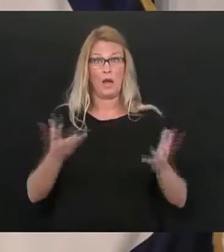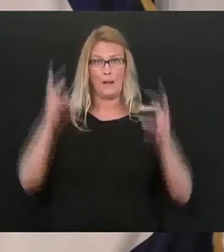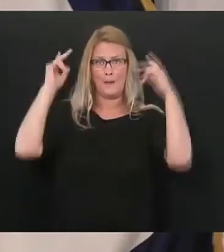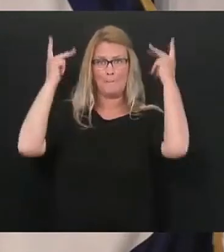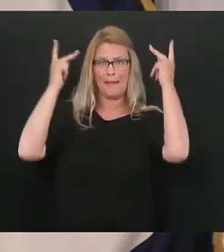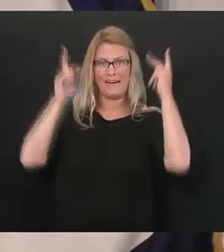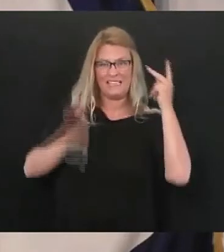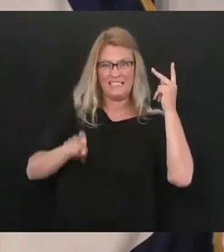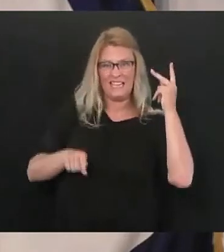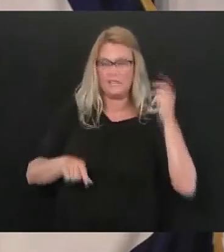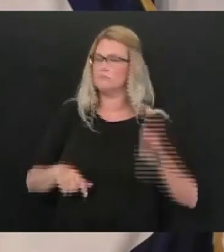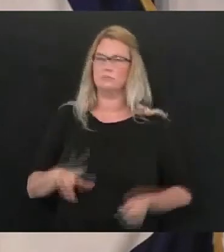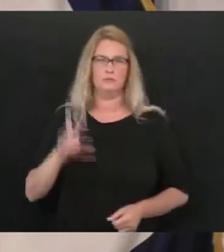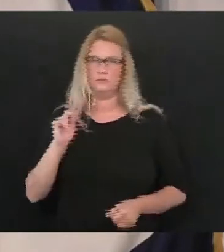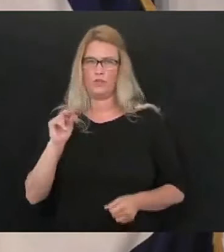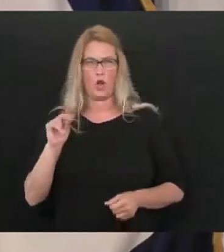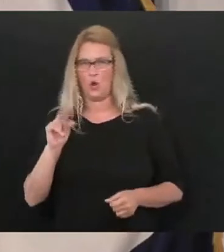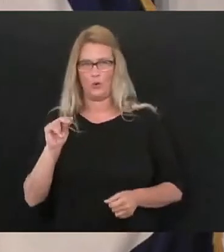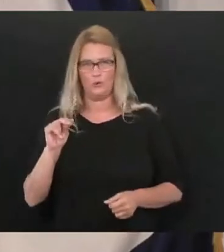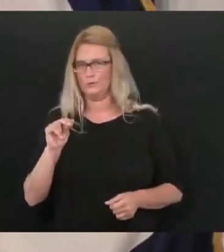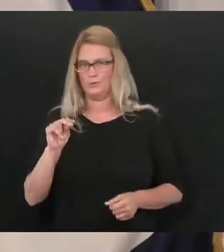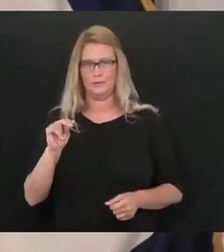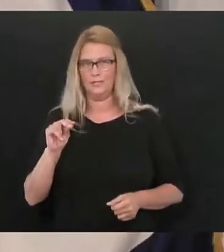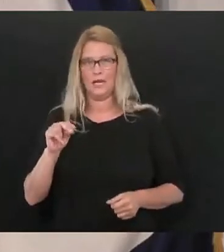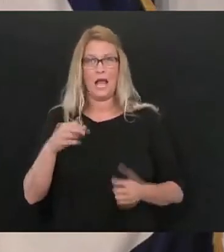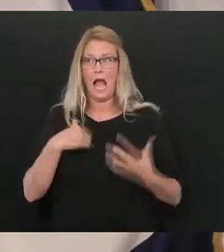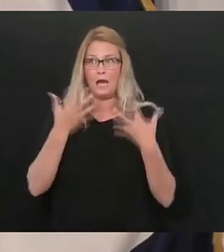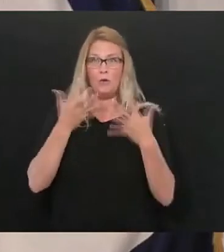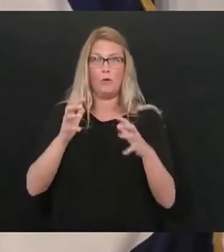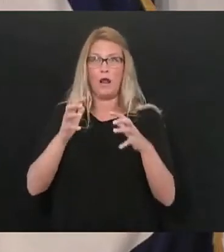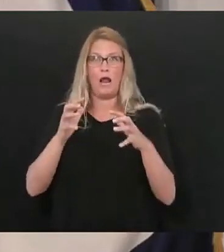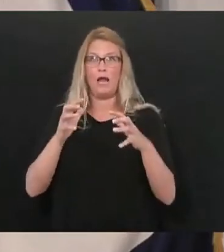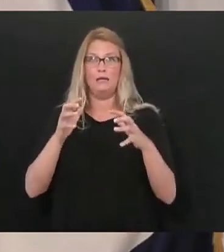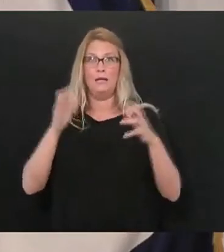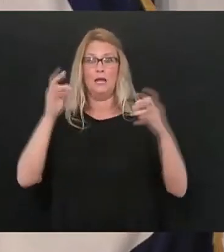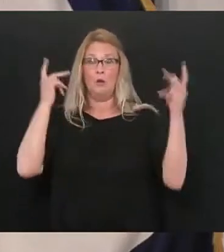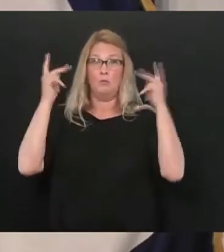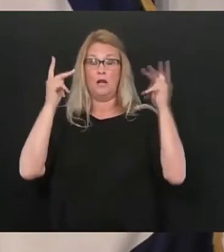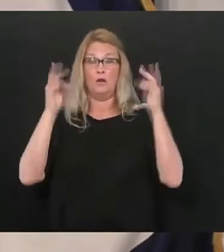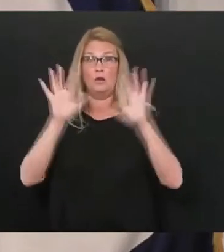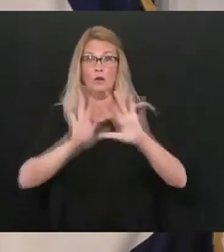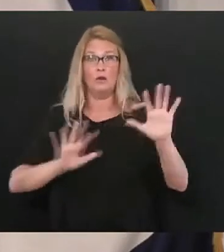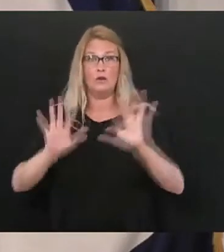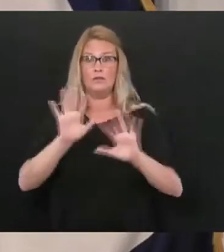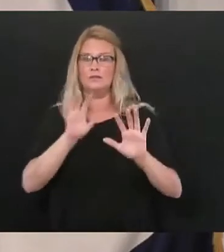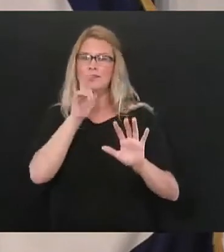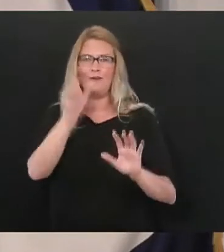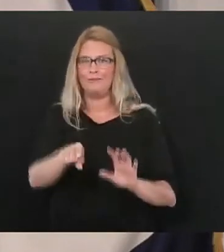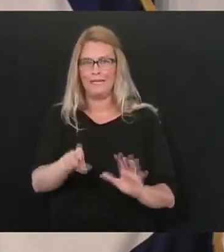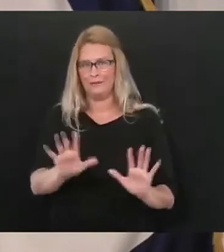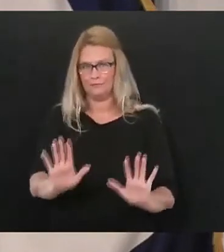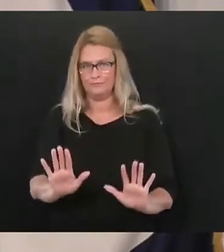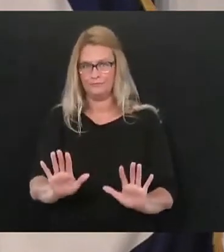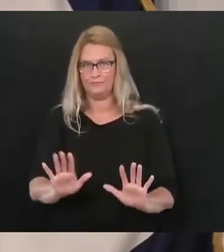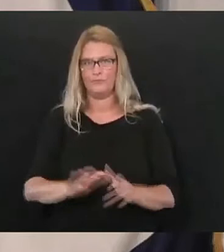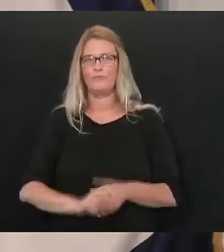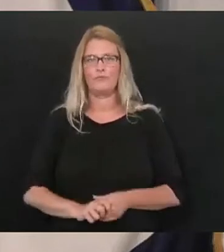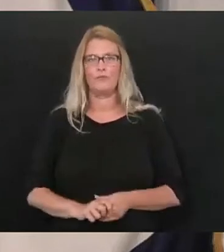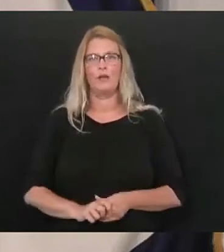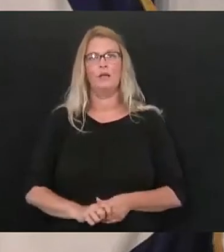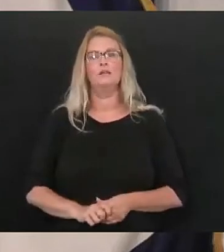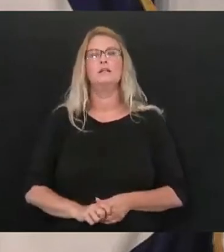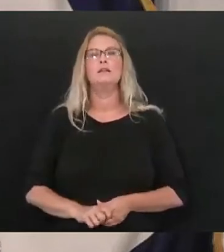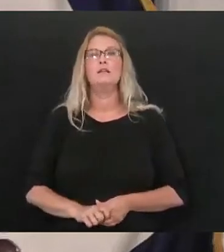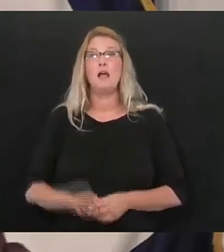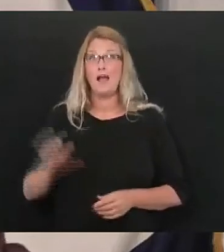I am I am alarming our people unnecessarily at that point in time the other thing is just this you